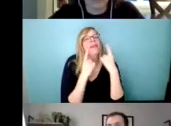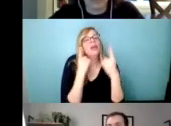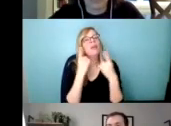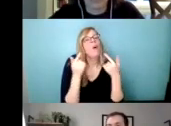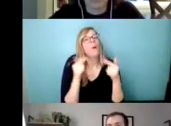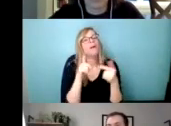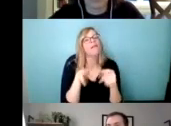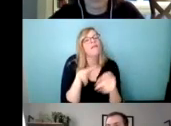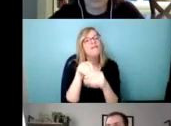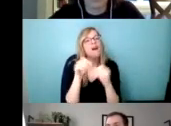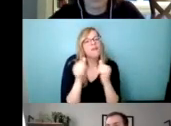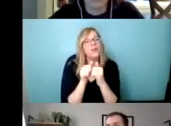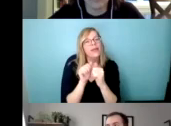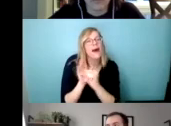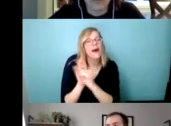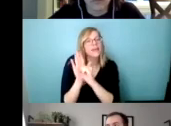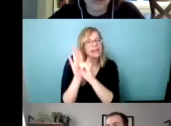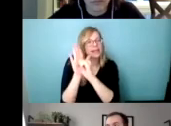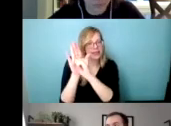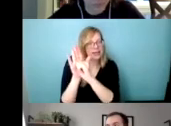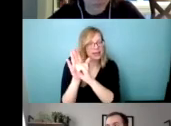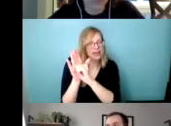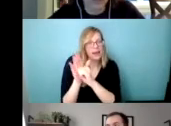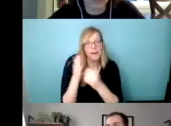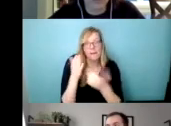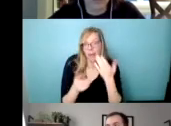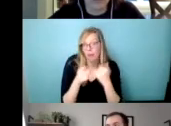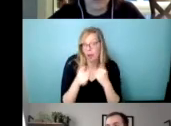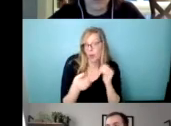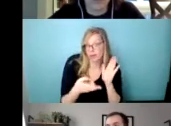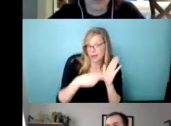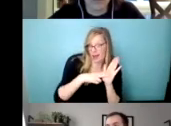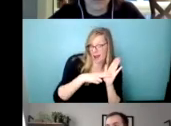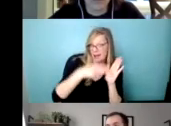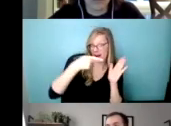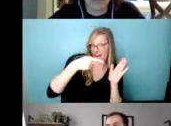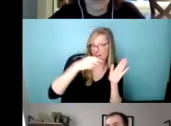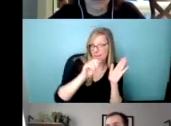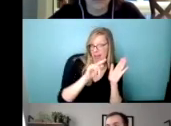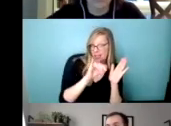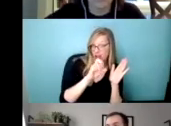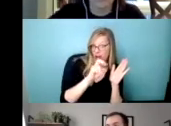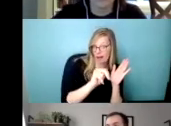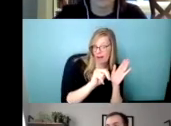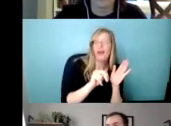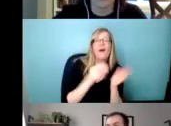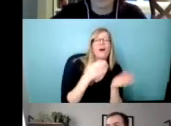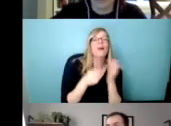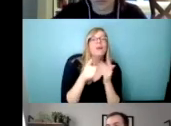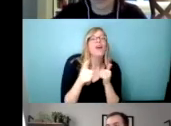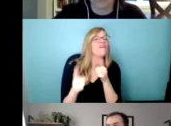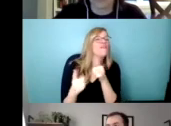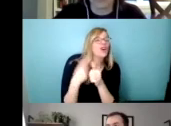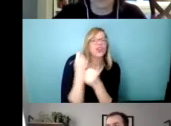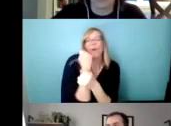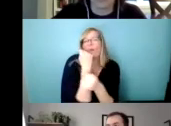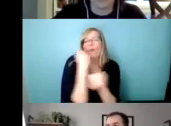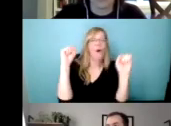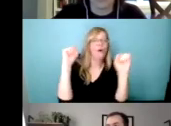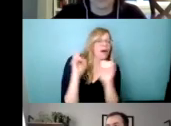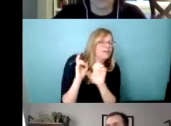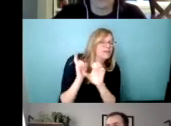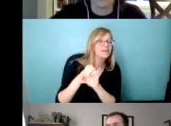it could be as anything from that time when you maybe signed a petition or you went to your first protest or rally or event